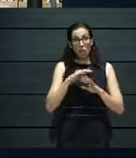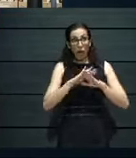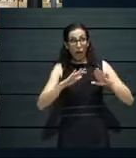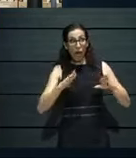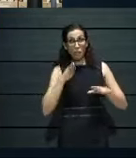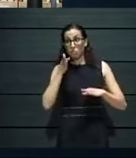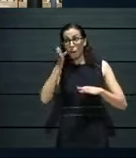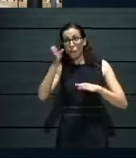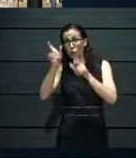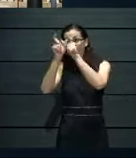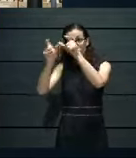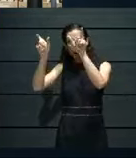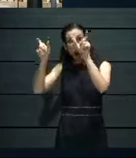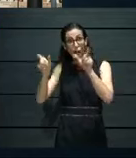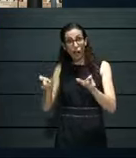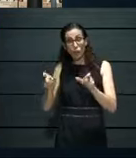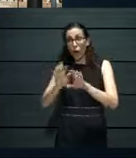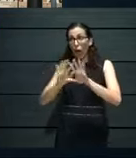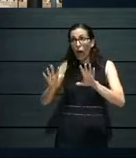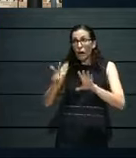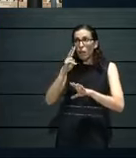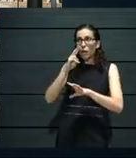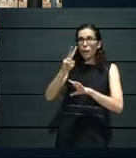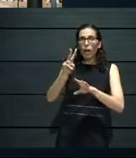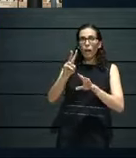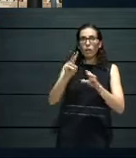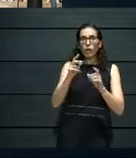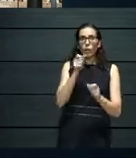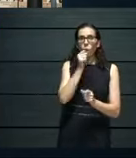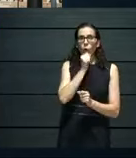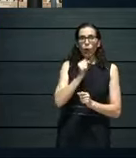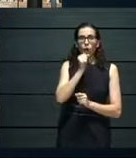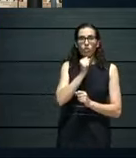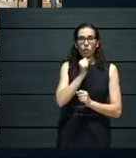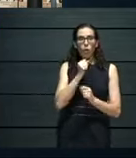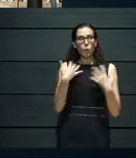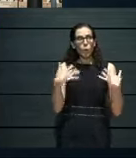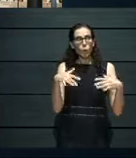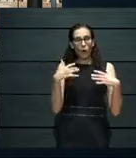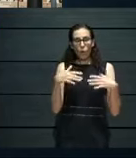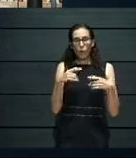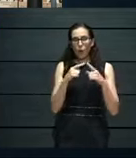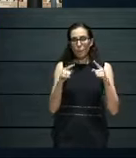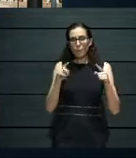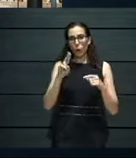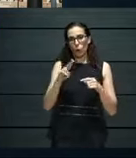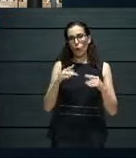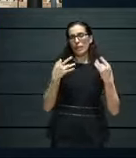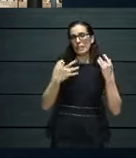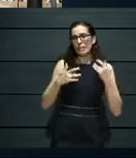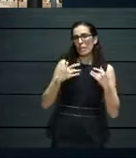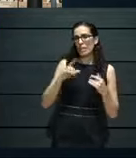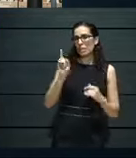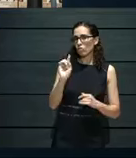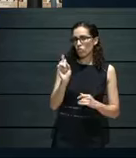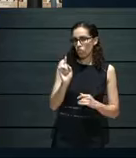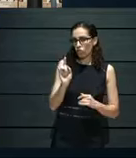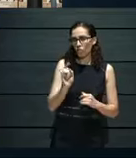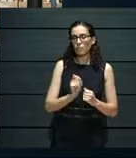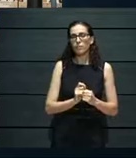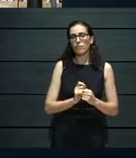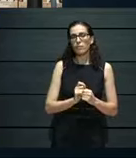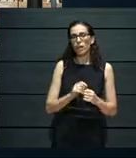concert or anything like that. But not only. It was also interesting to note how artists were